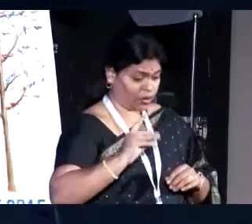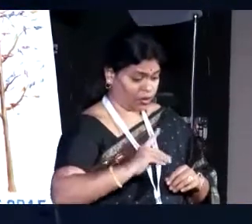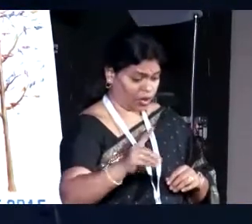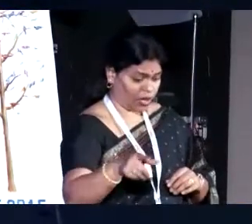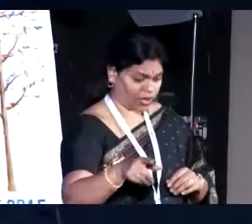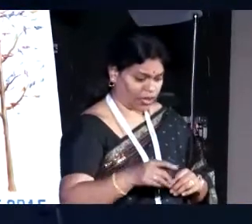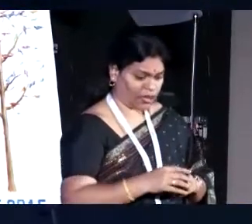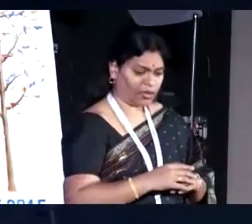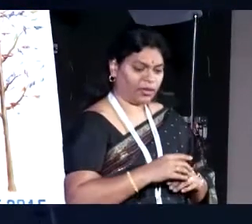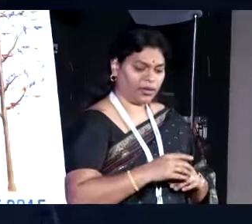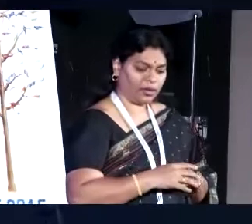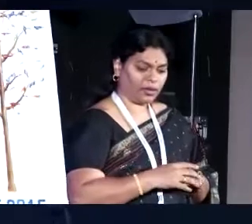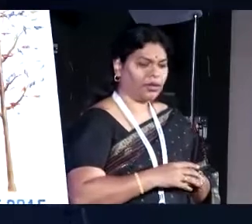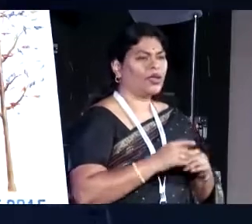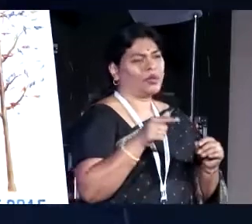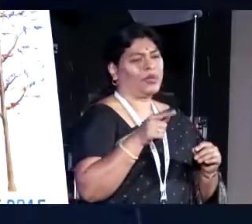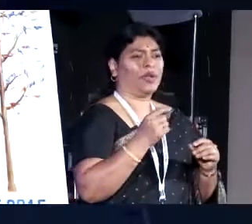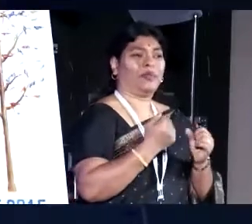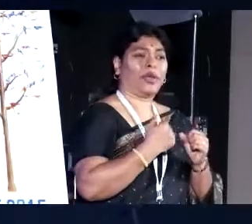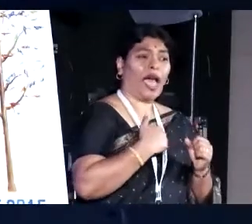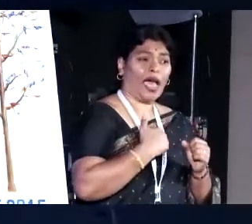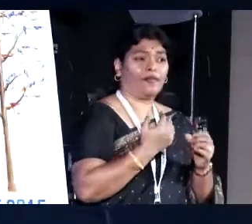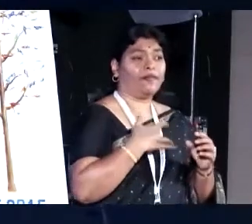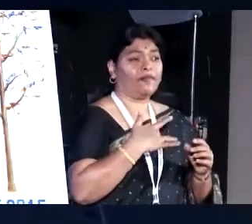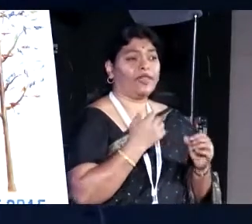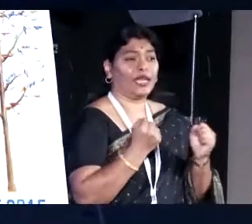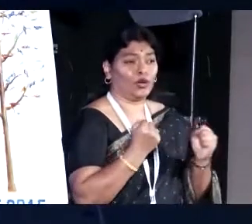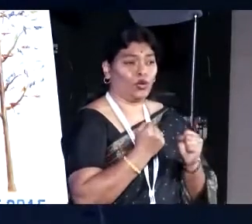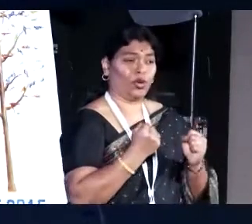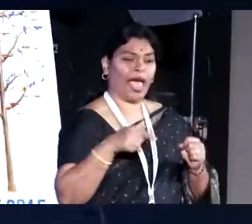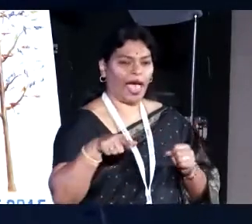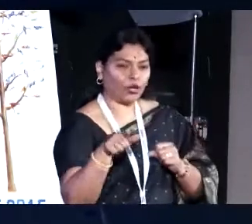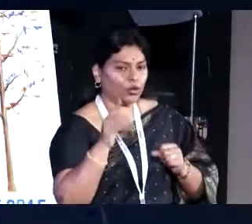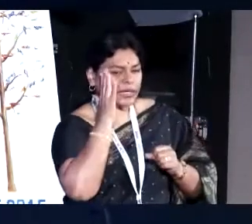statement in Hindi. She said ki jam mujhe thand lagti hai to main lash ke saad cha pekar soh jaati.